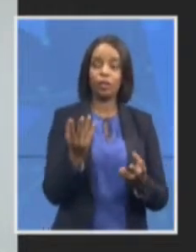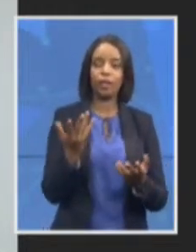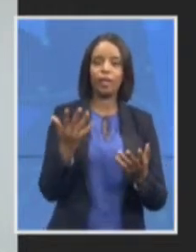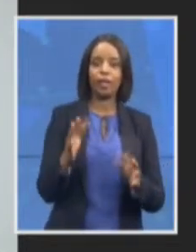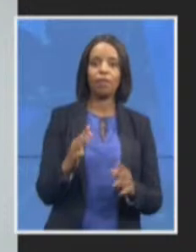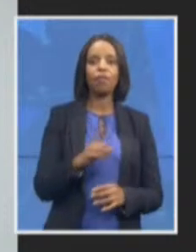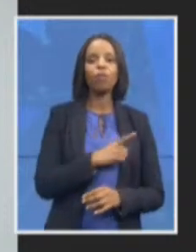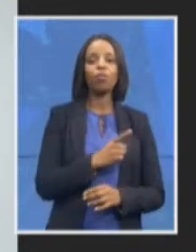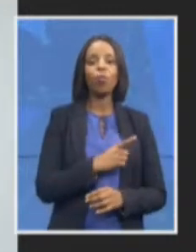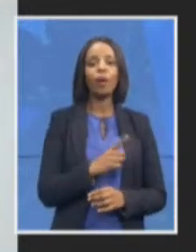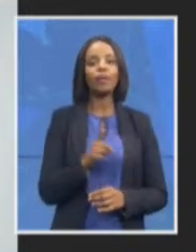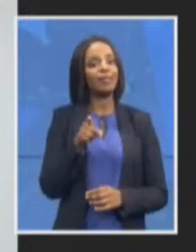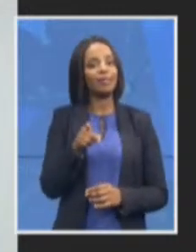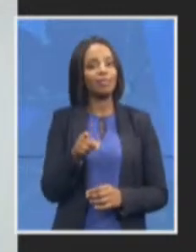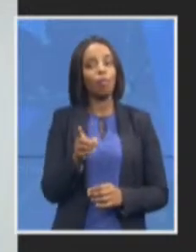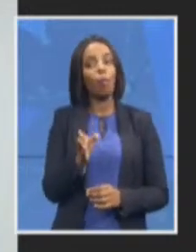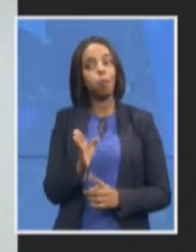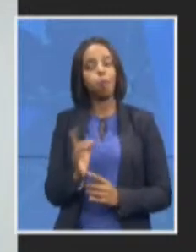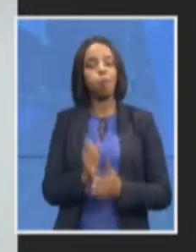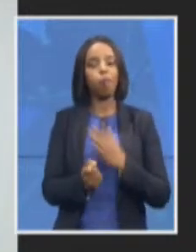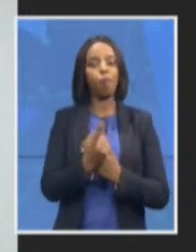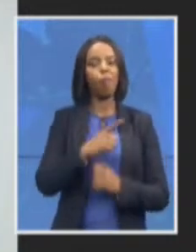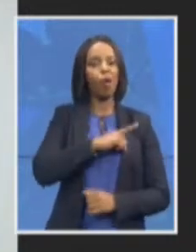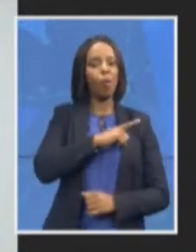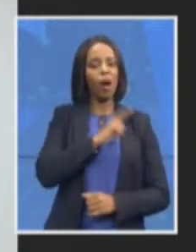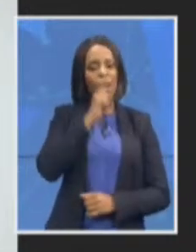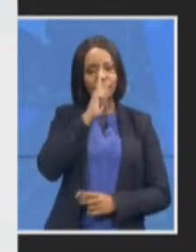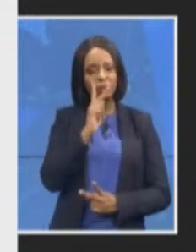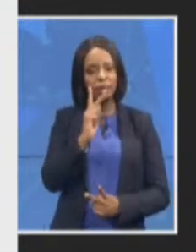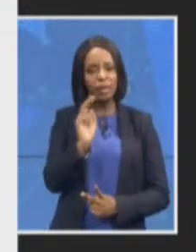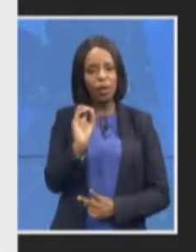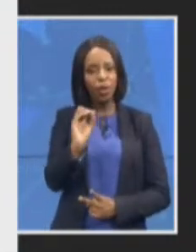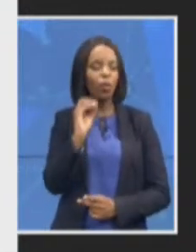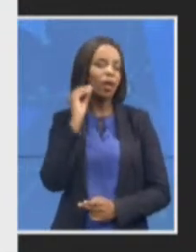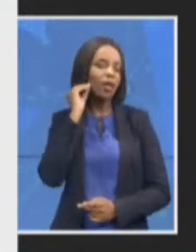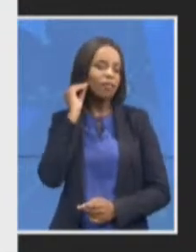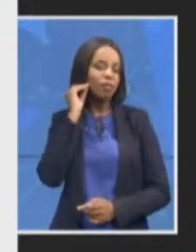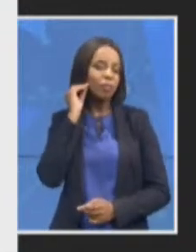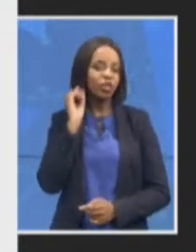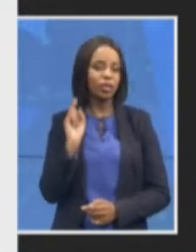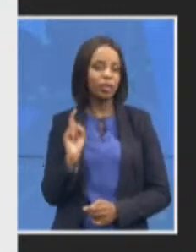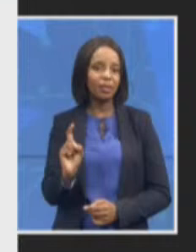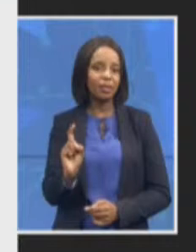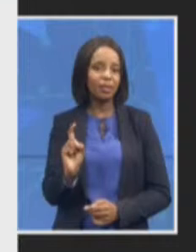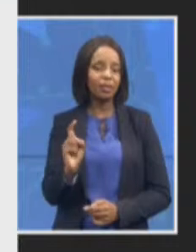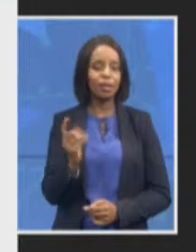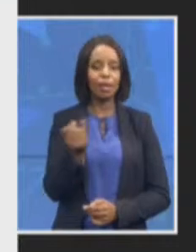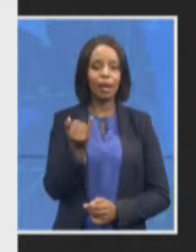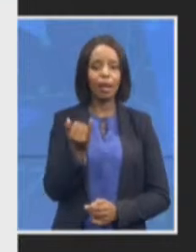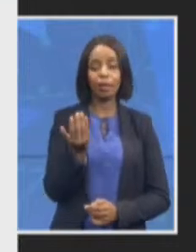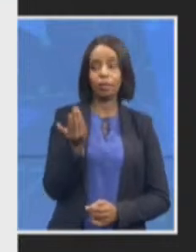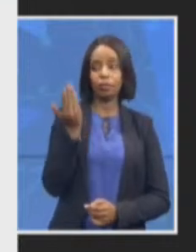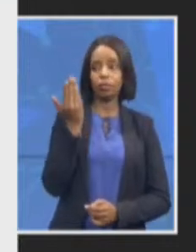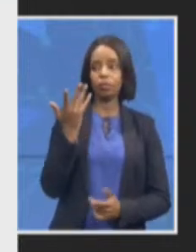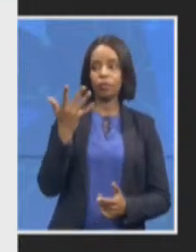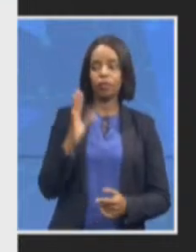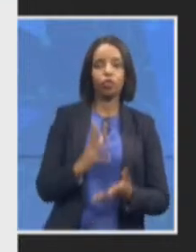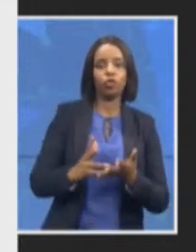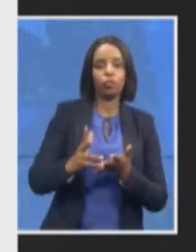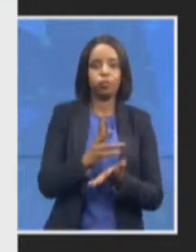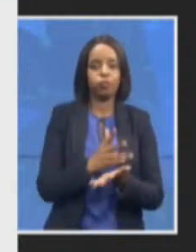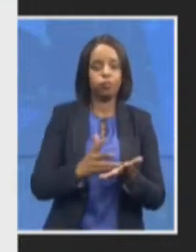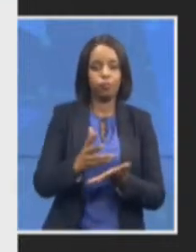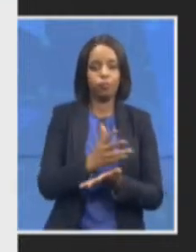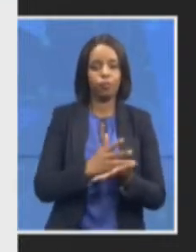information that there were discussions regarding the Krarach 4 at very high level meetings within the country